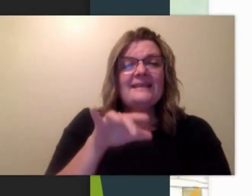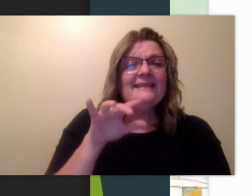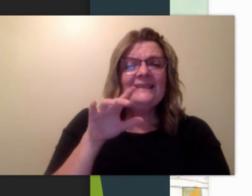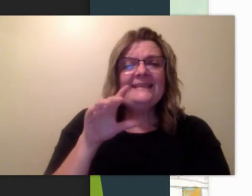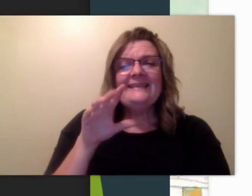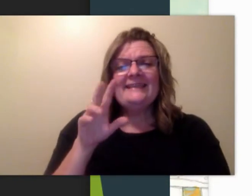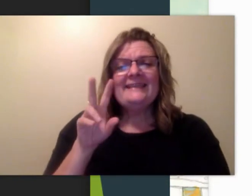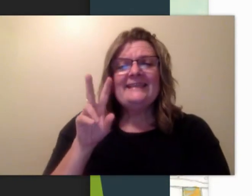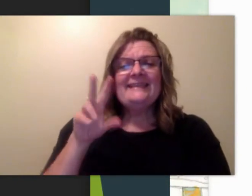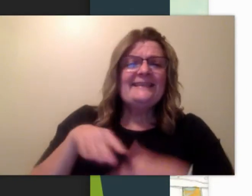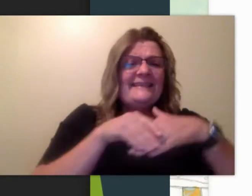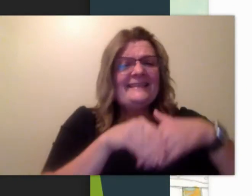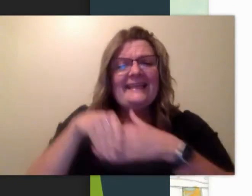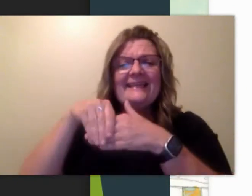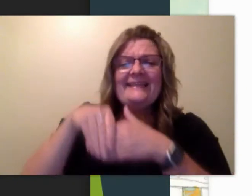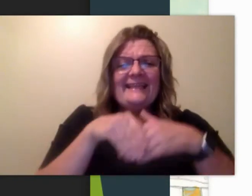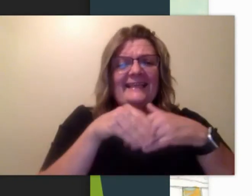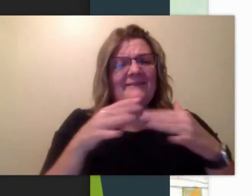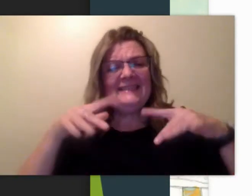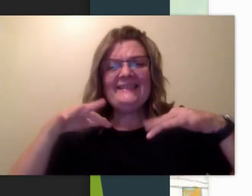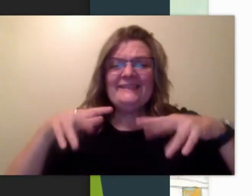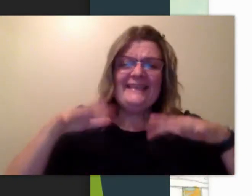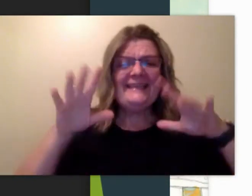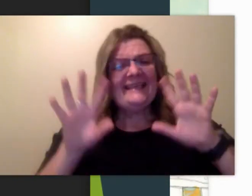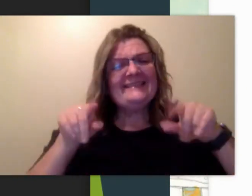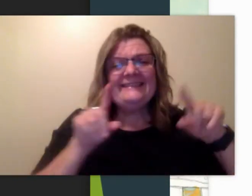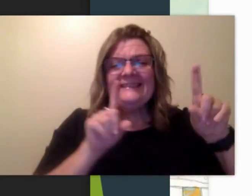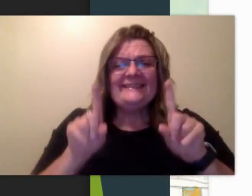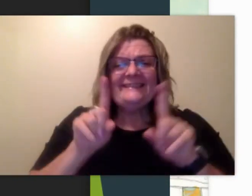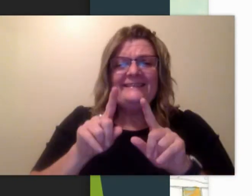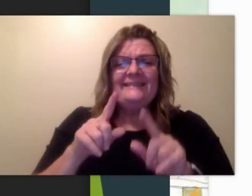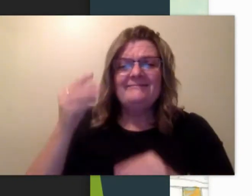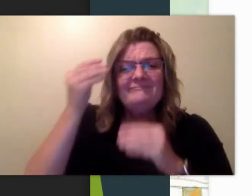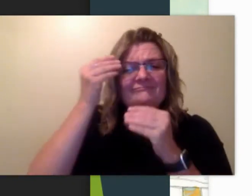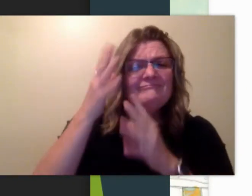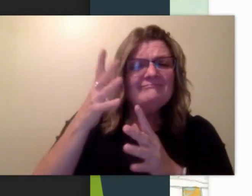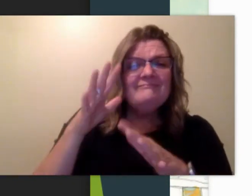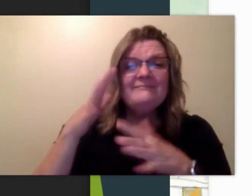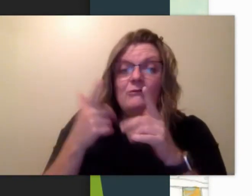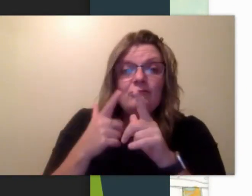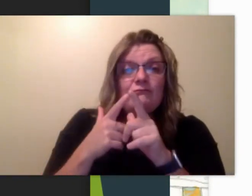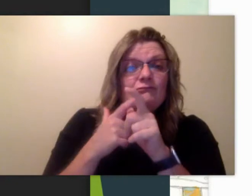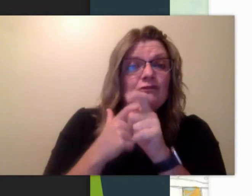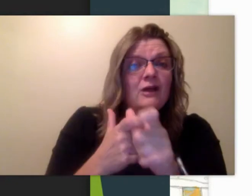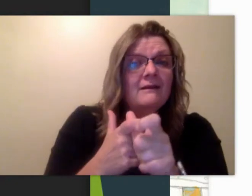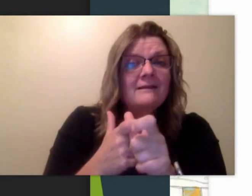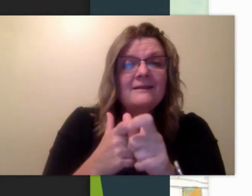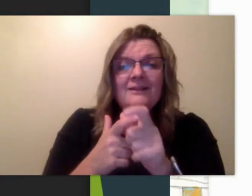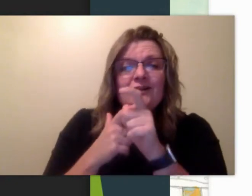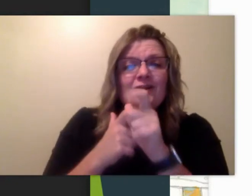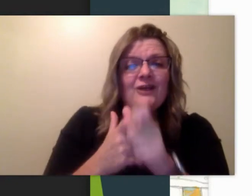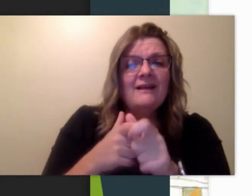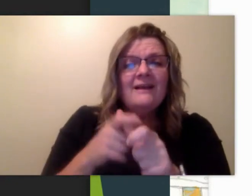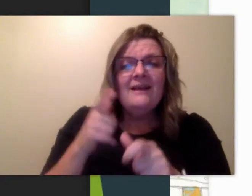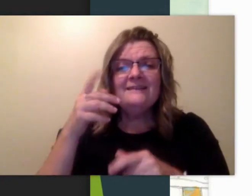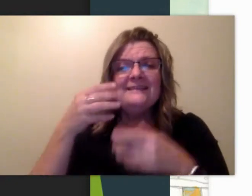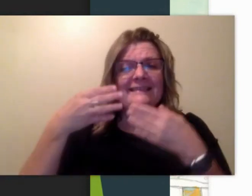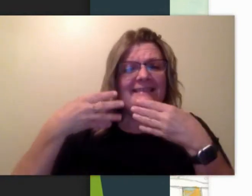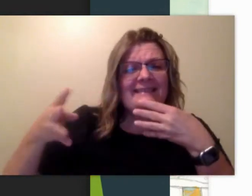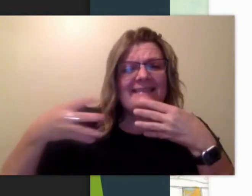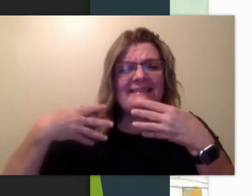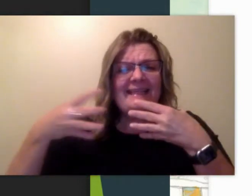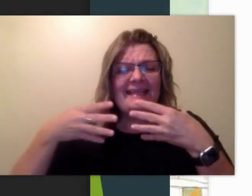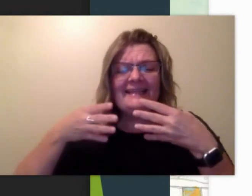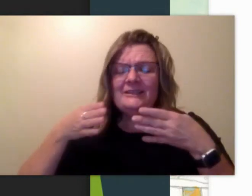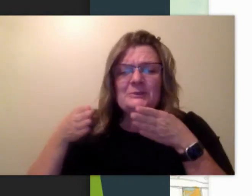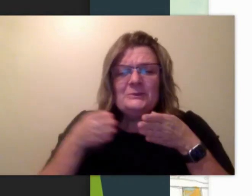Yuck, yuck, hands, yuck, yuck, fingers, telling as we run, out the gate,